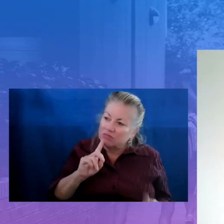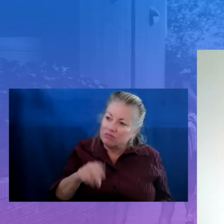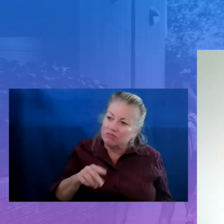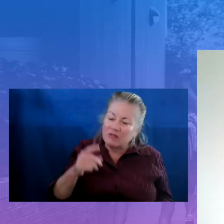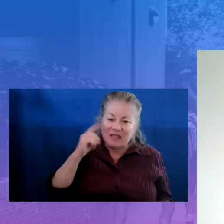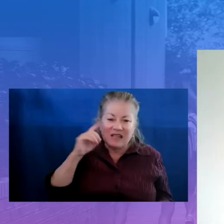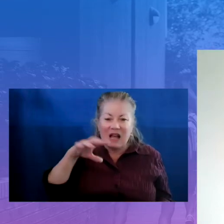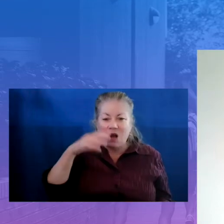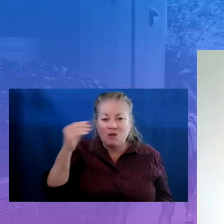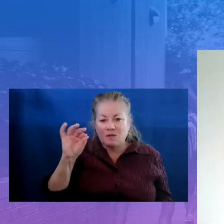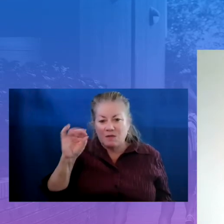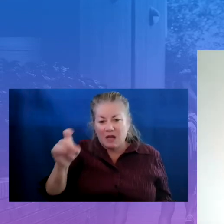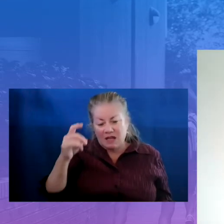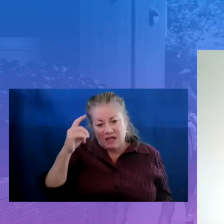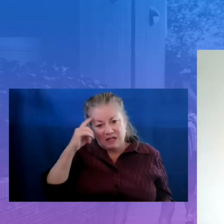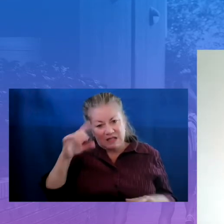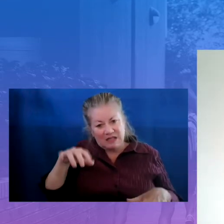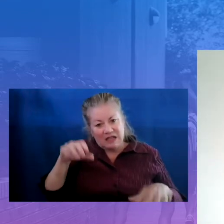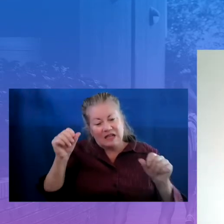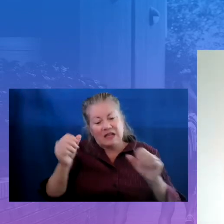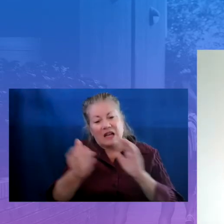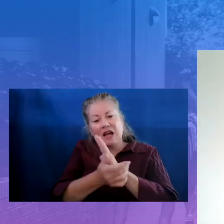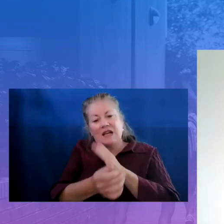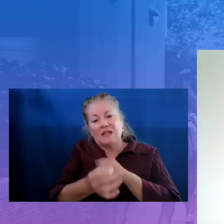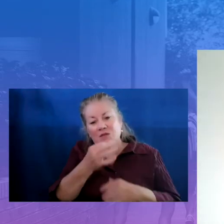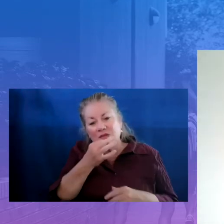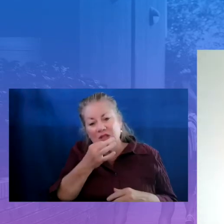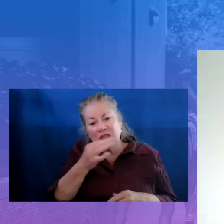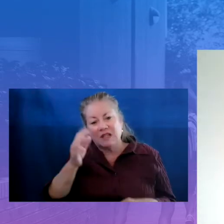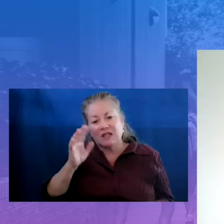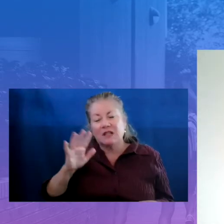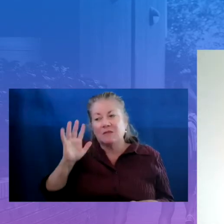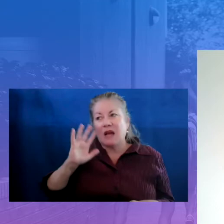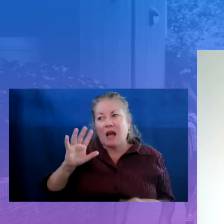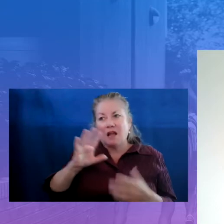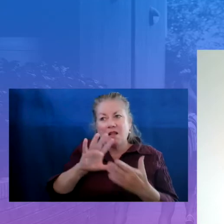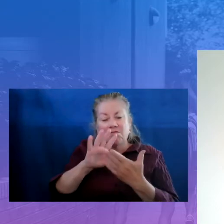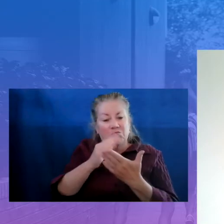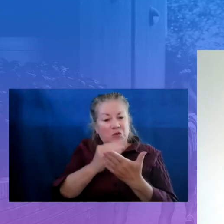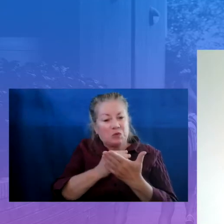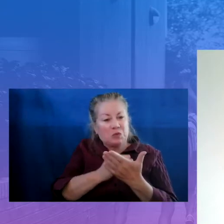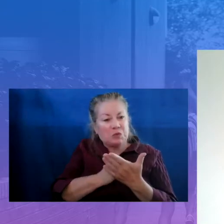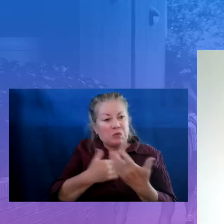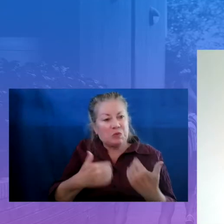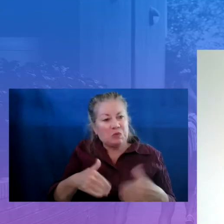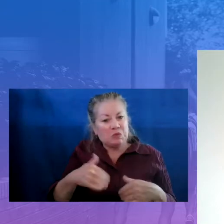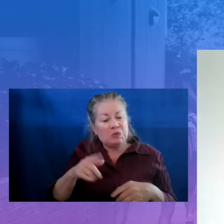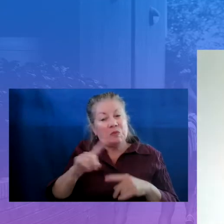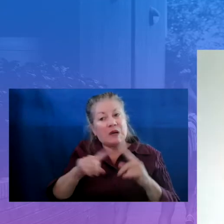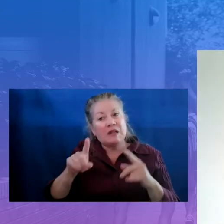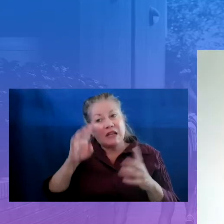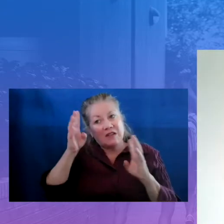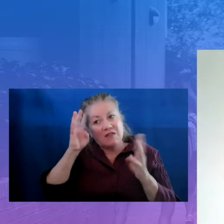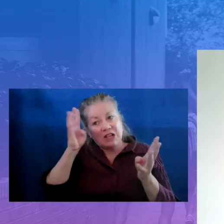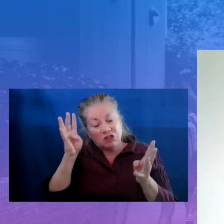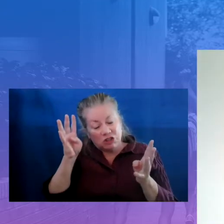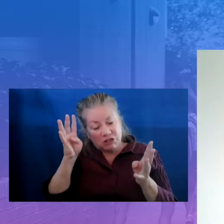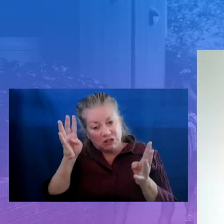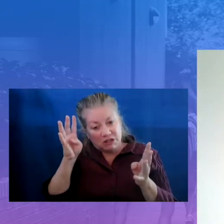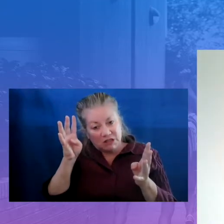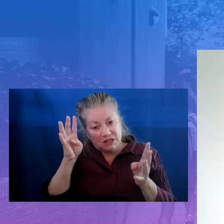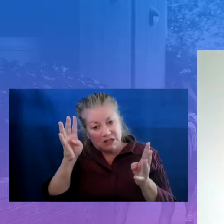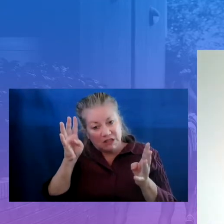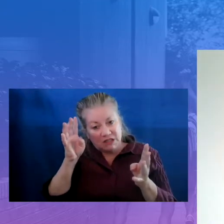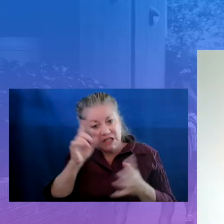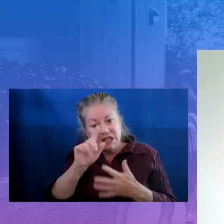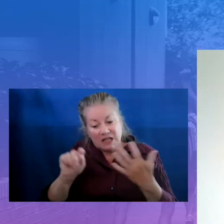box, taking the expertise and the past lessons but also the innovation that this time has brought us.